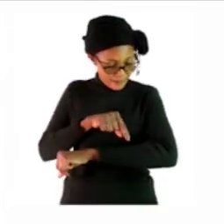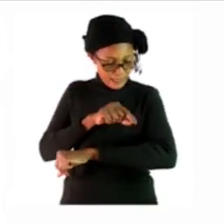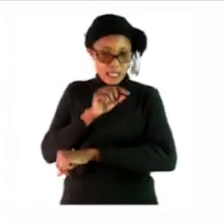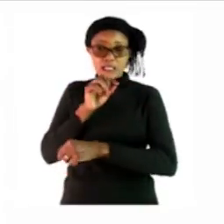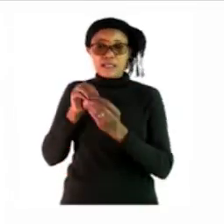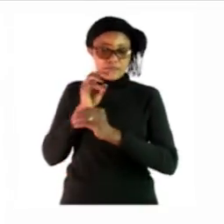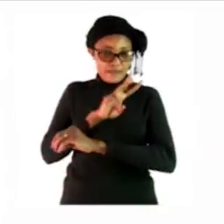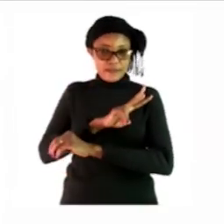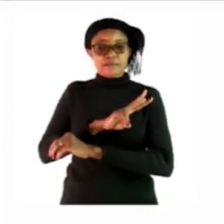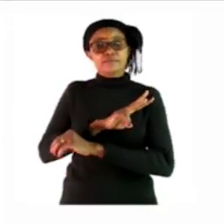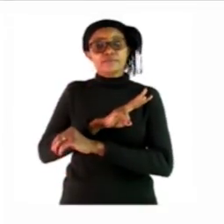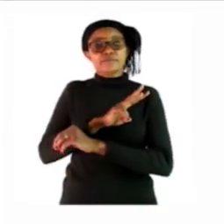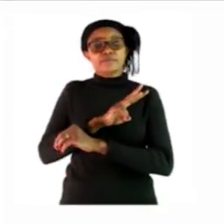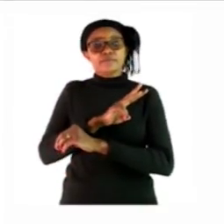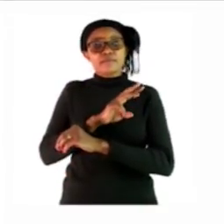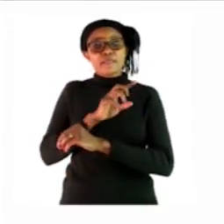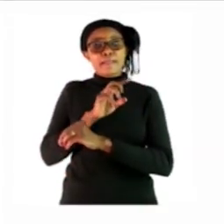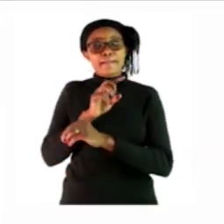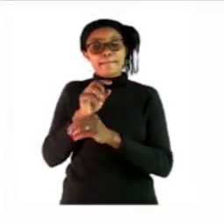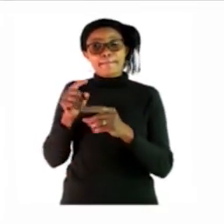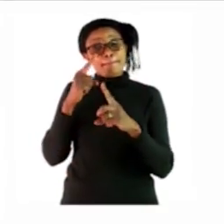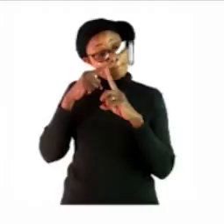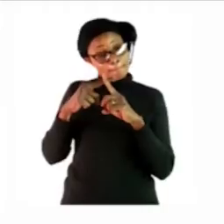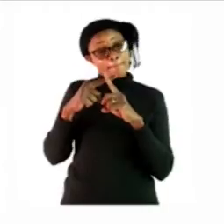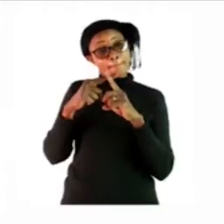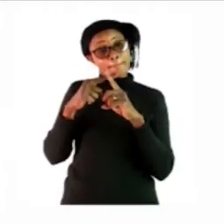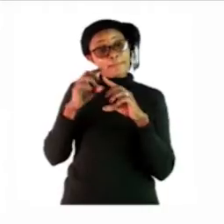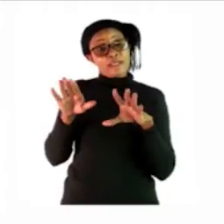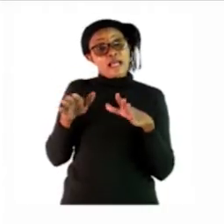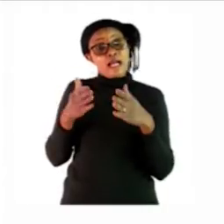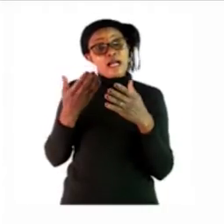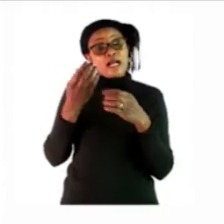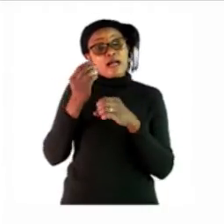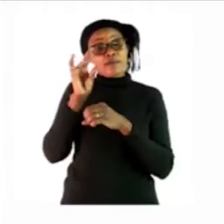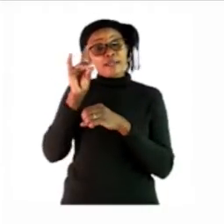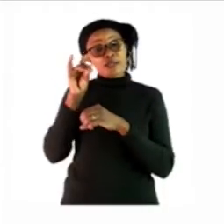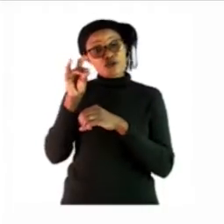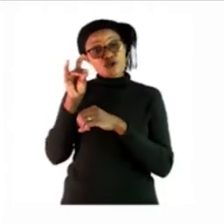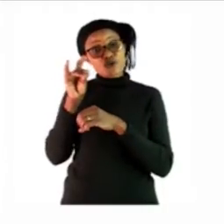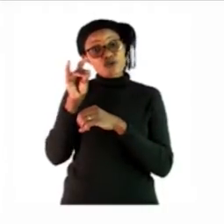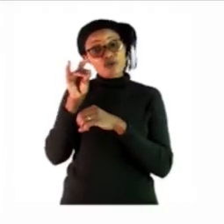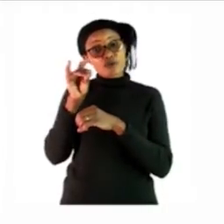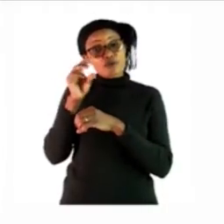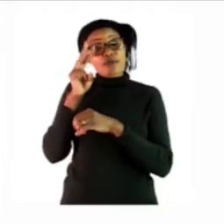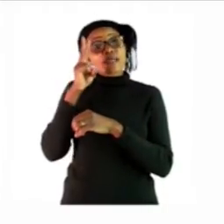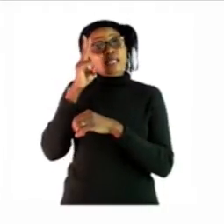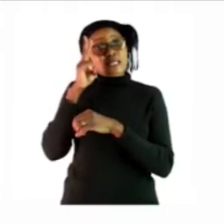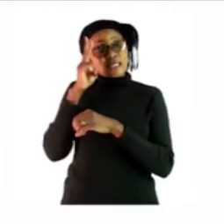three how many dogs do you see in the big square or in the big box